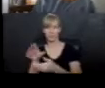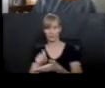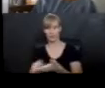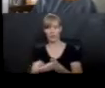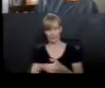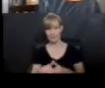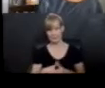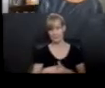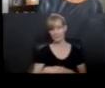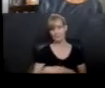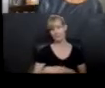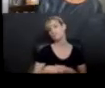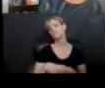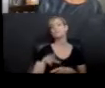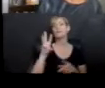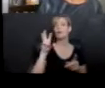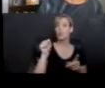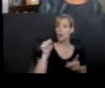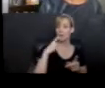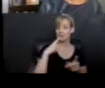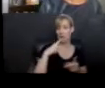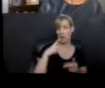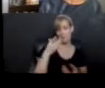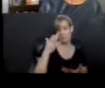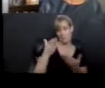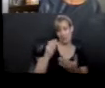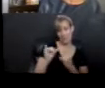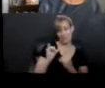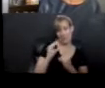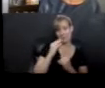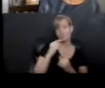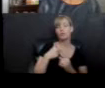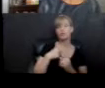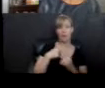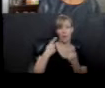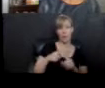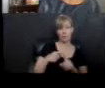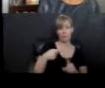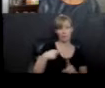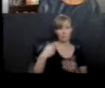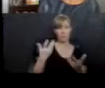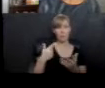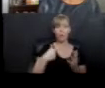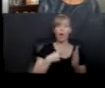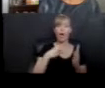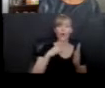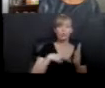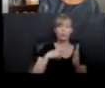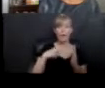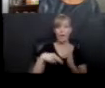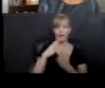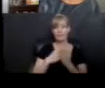I think I've had the experience, and I don't know if you have, where I've read words that then I used them